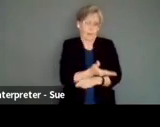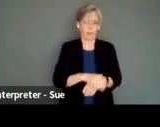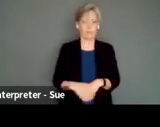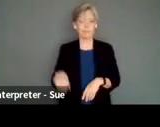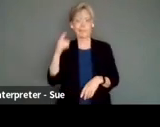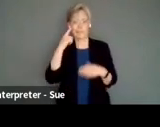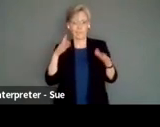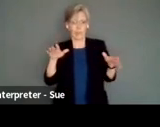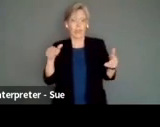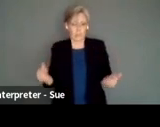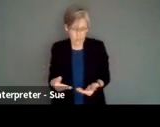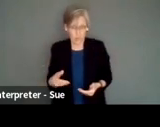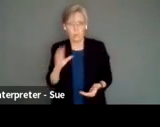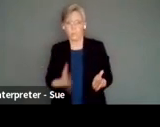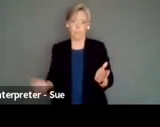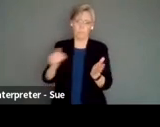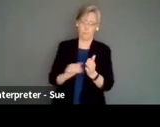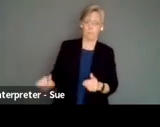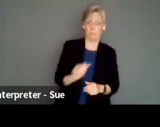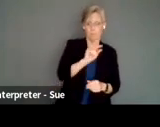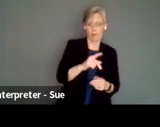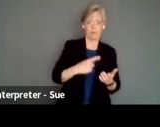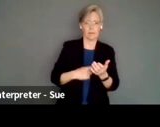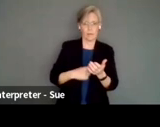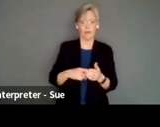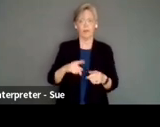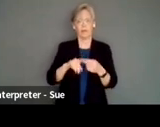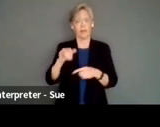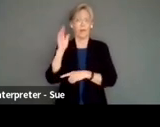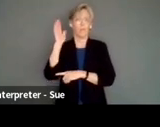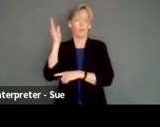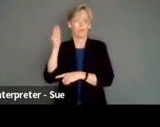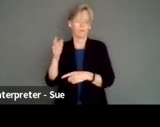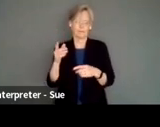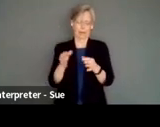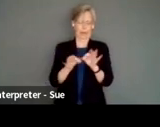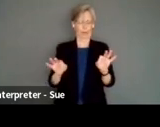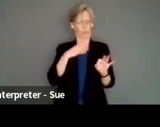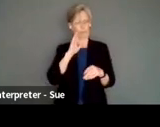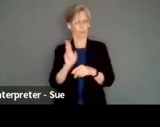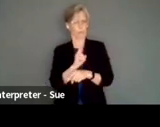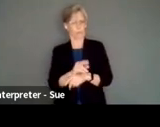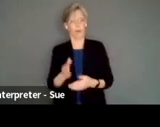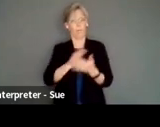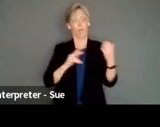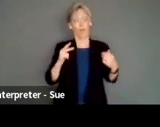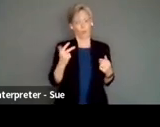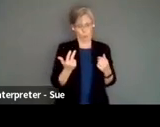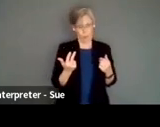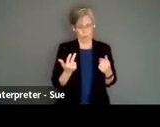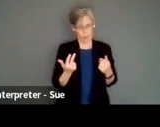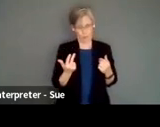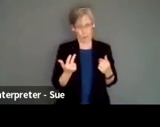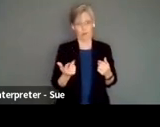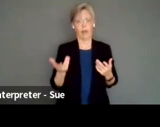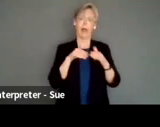introductions, but I will revisit that and talk a little bit also and introduce you to the presentation language we're going to use. Part three of this presentation is going to